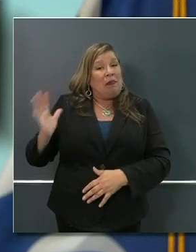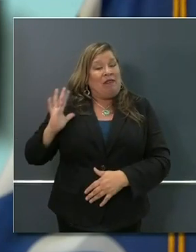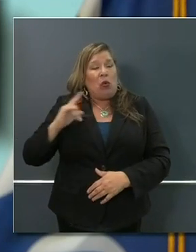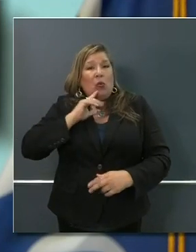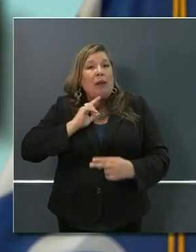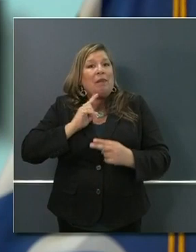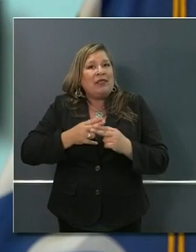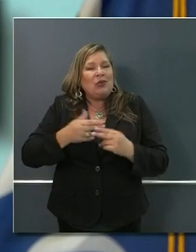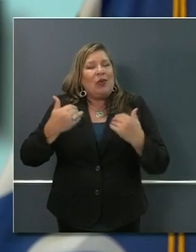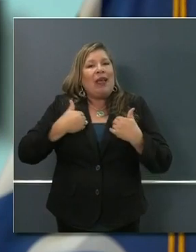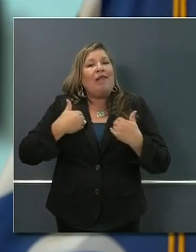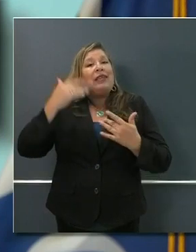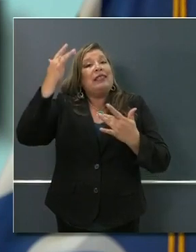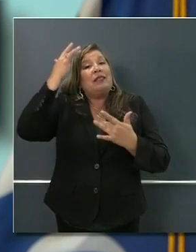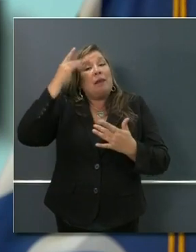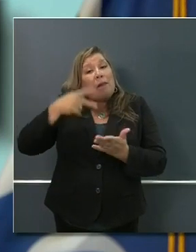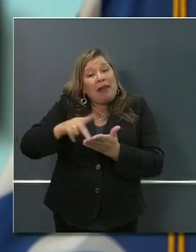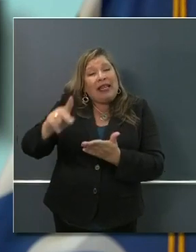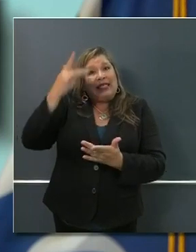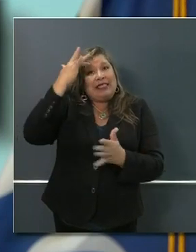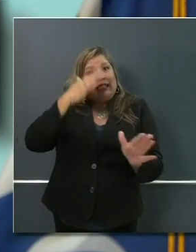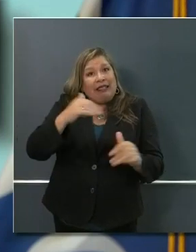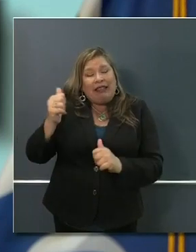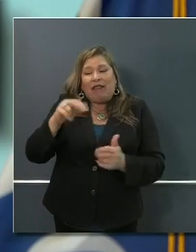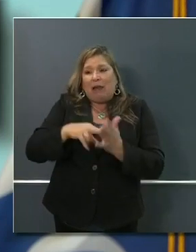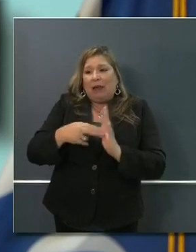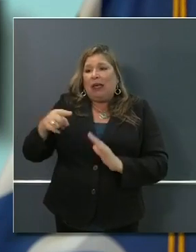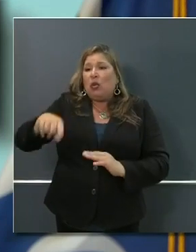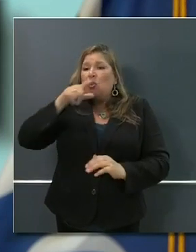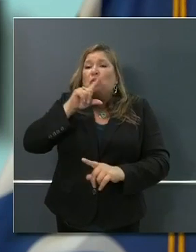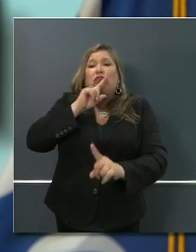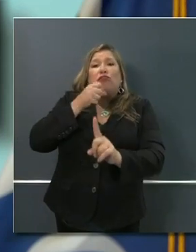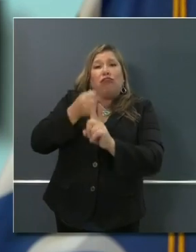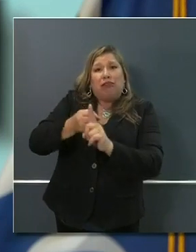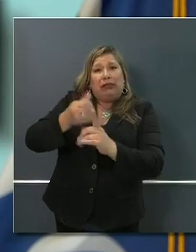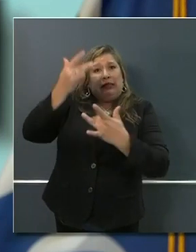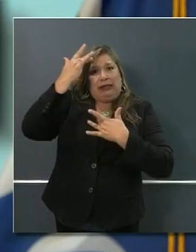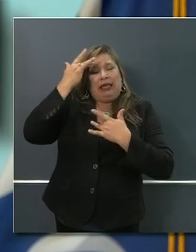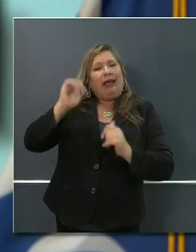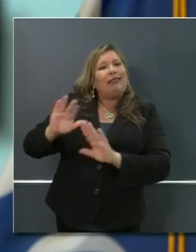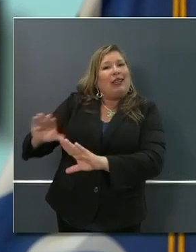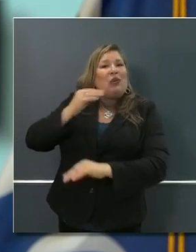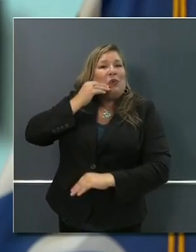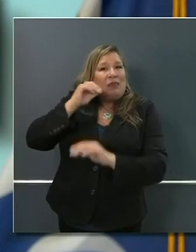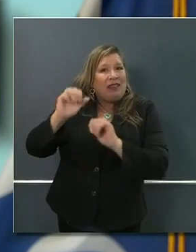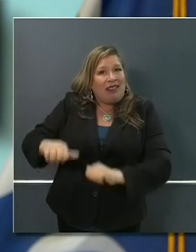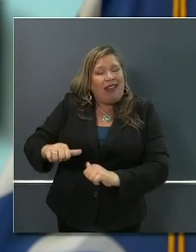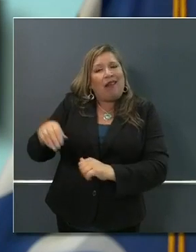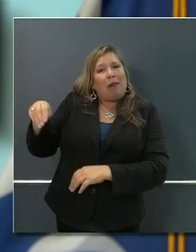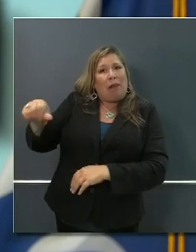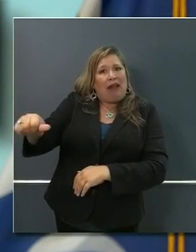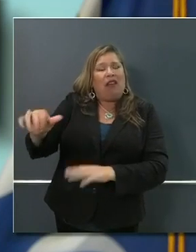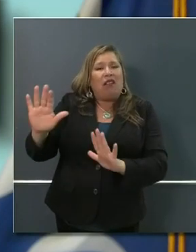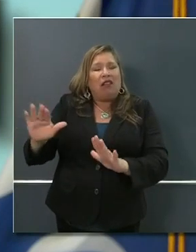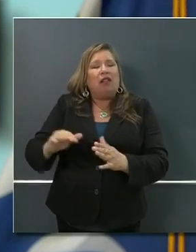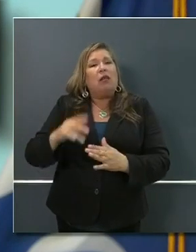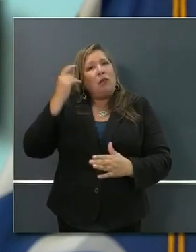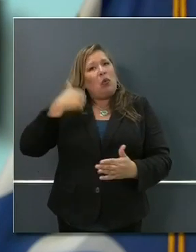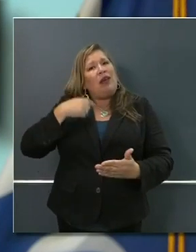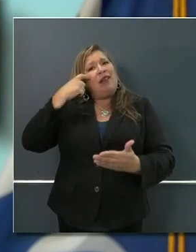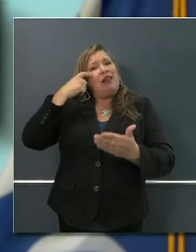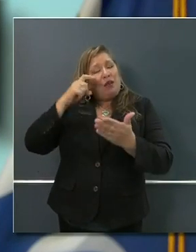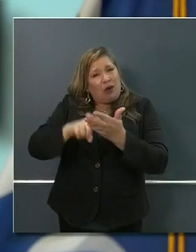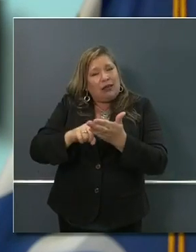workers and for folks up and down that food chain a few weeks ago as an acknowledgement of the importance of people